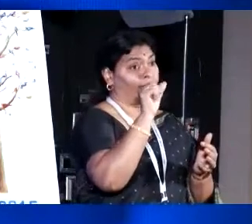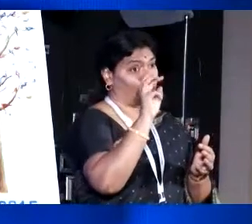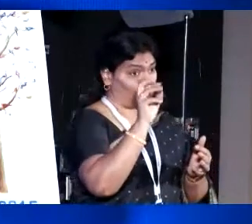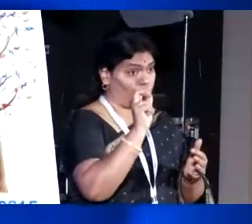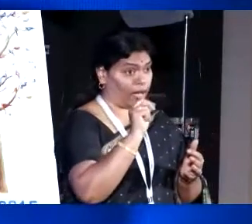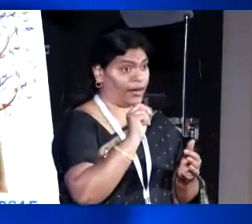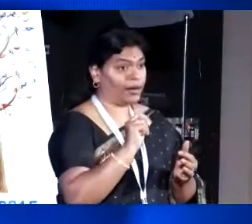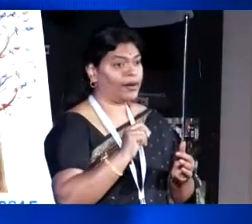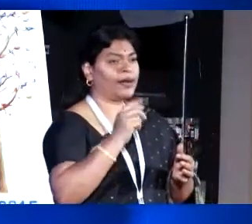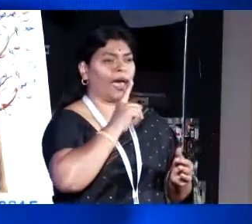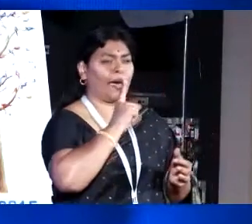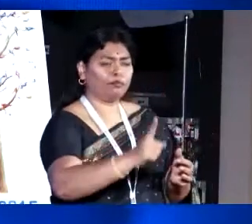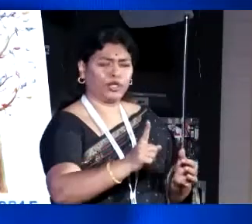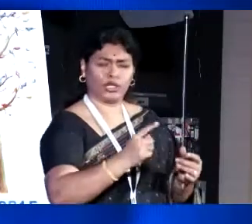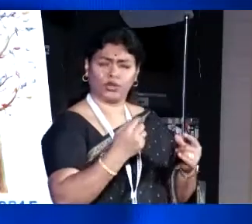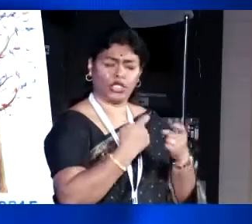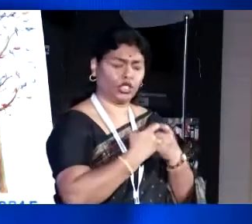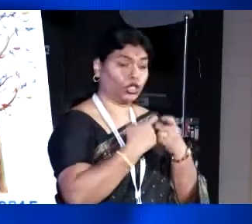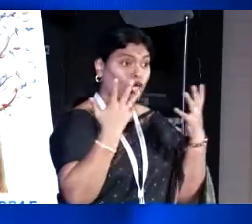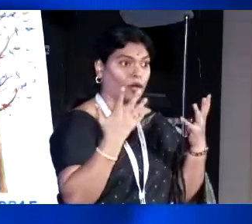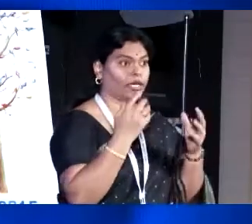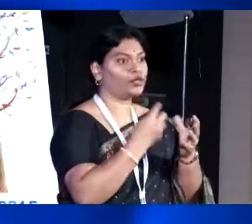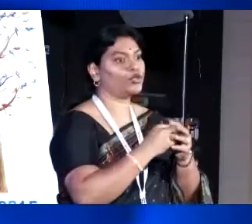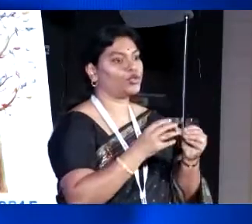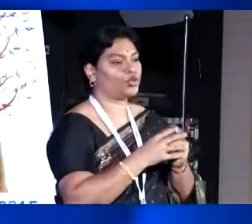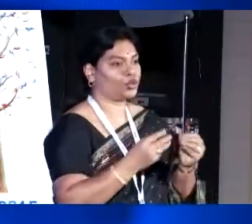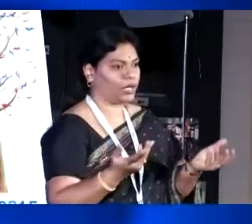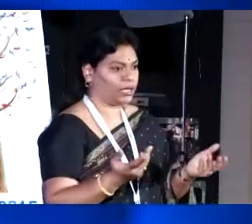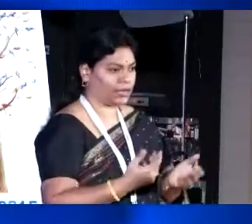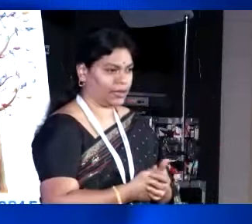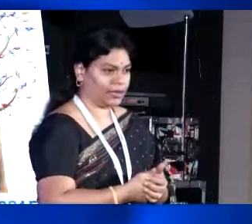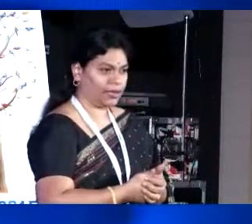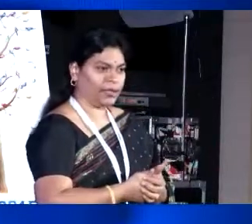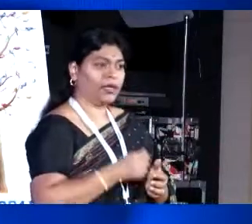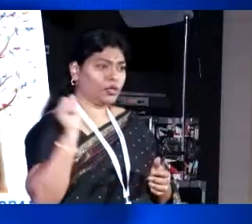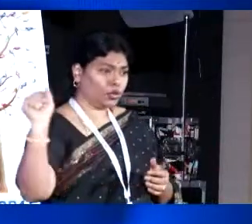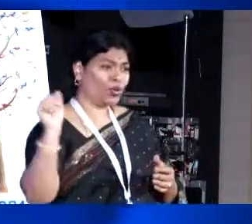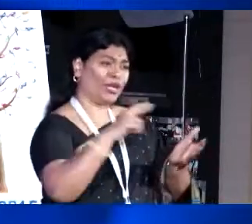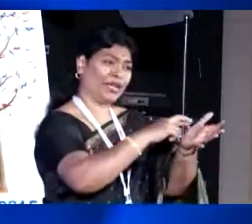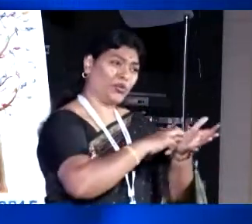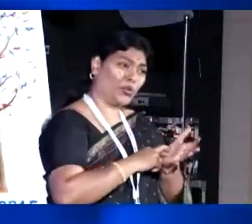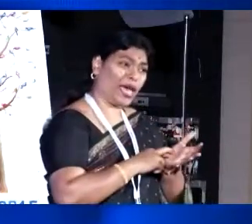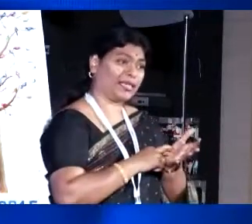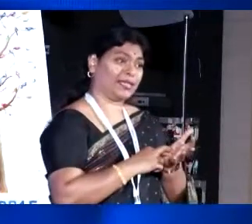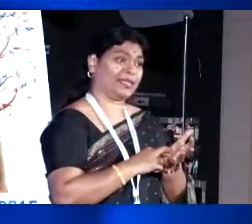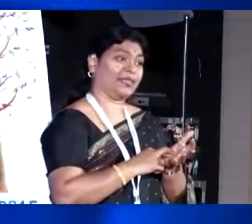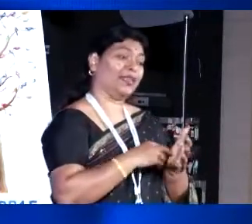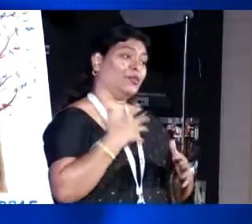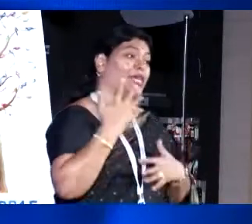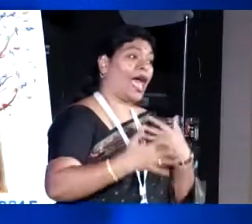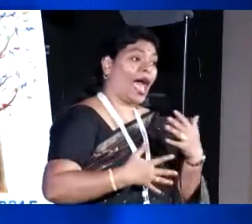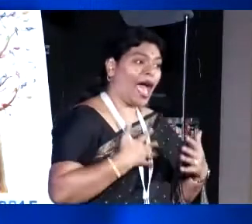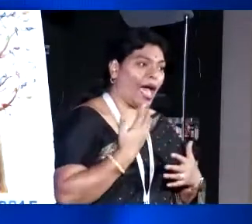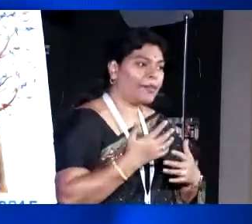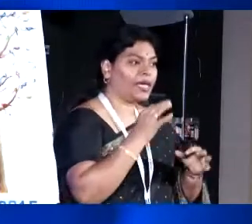absolutely shocking stories start coming in. So, my request to you and we will be more than happy as